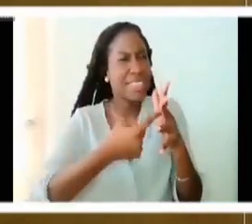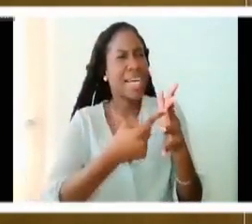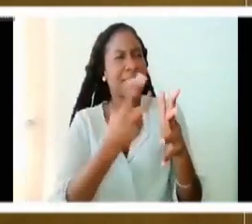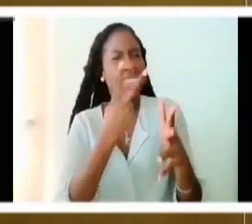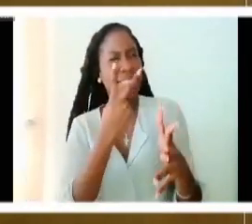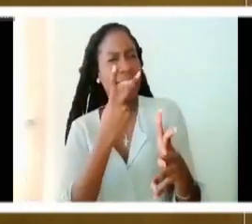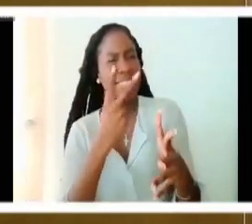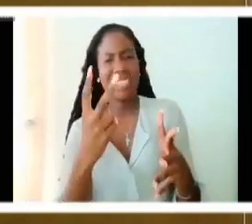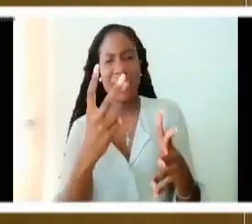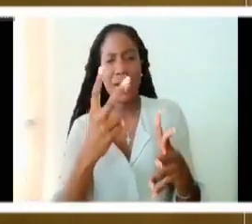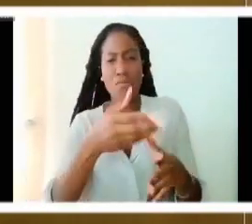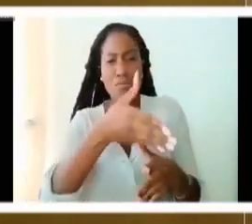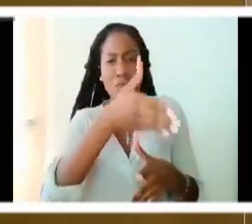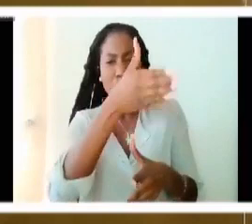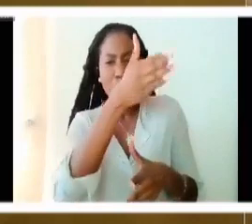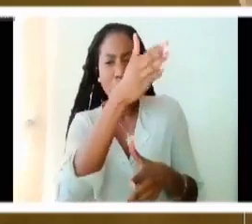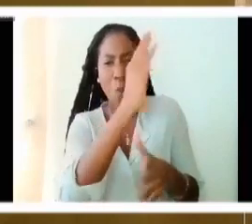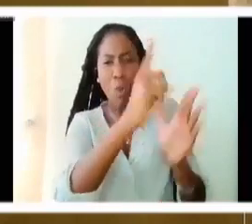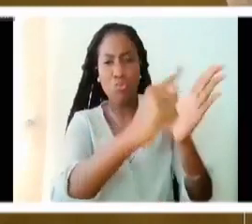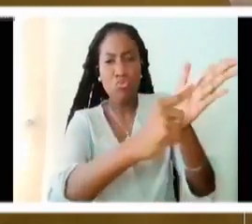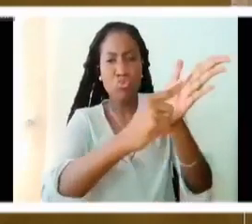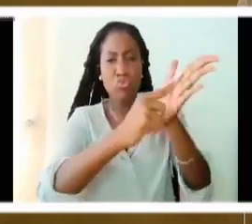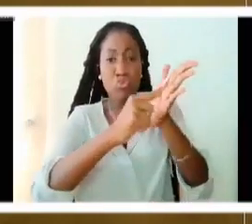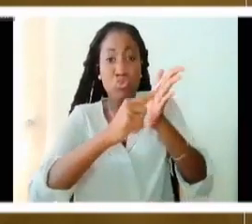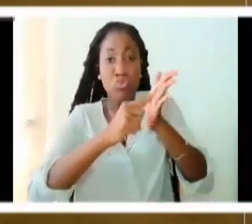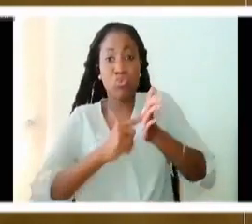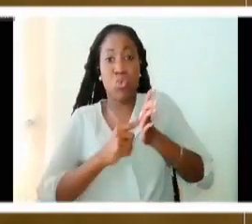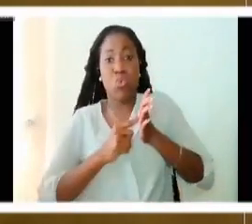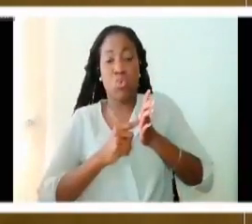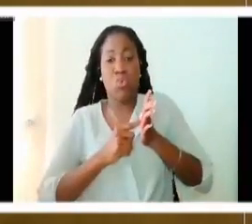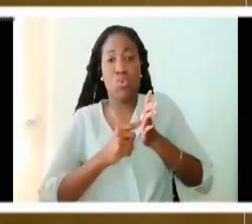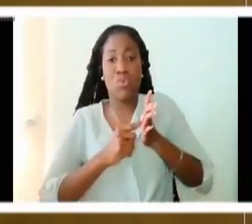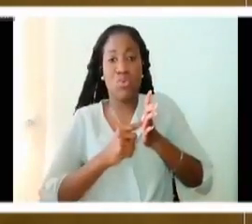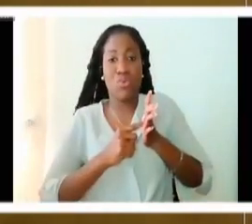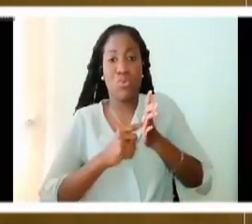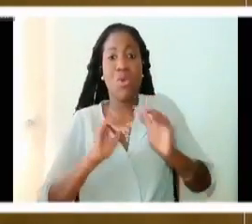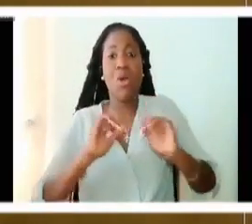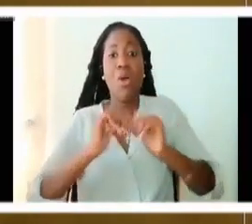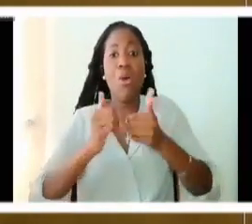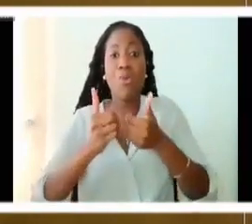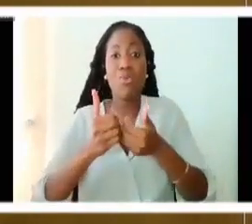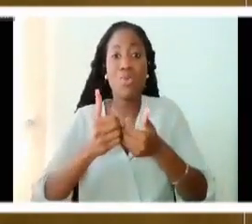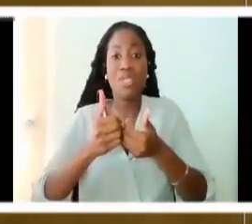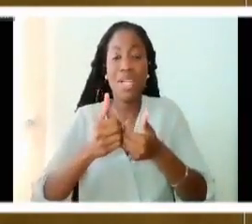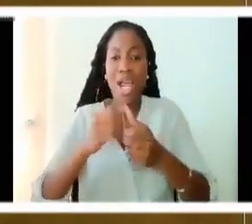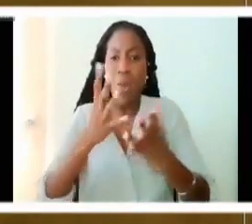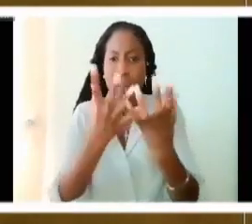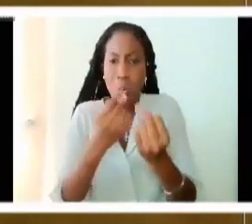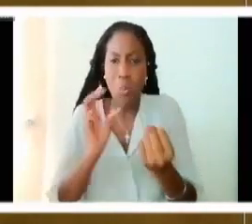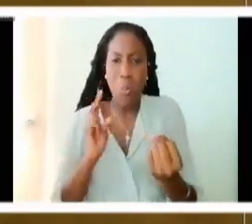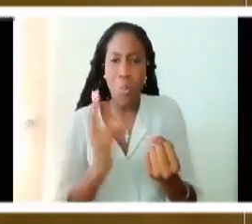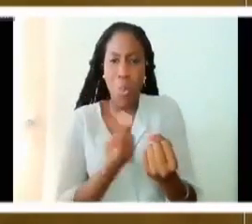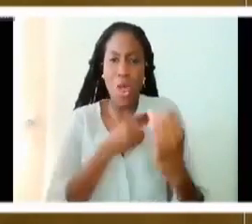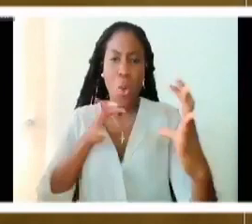God is revealing himself to us through this mystery, drawing us closer to God.